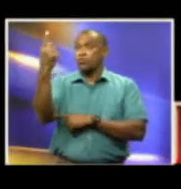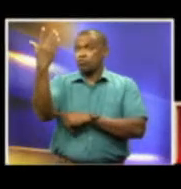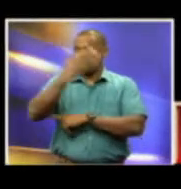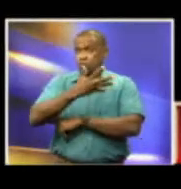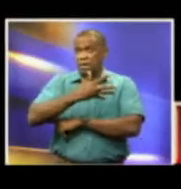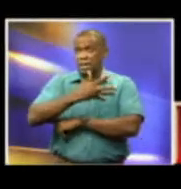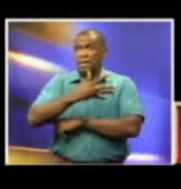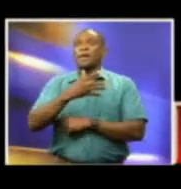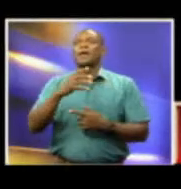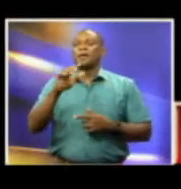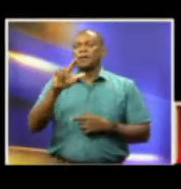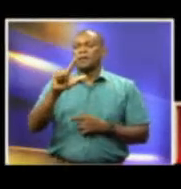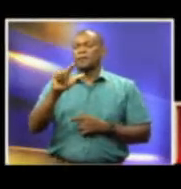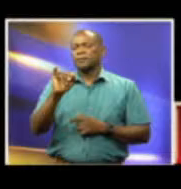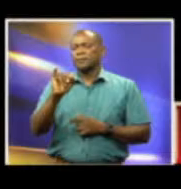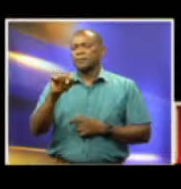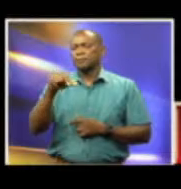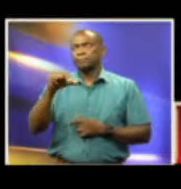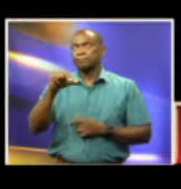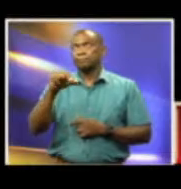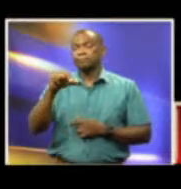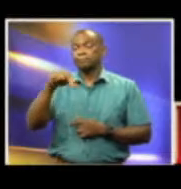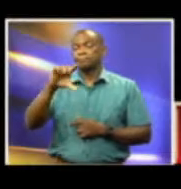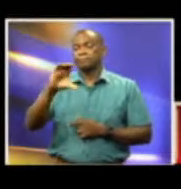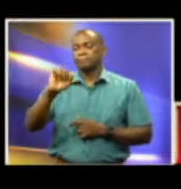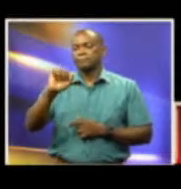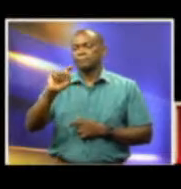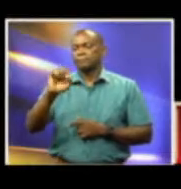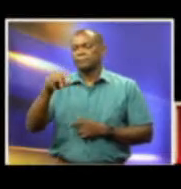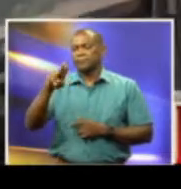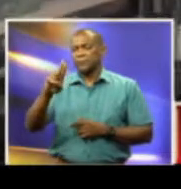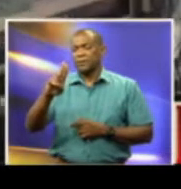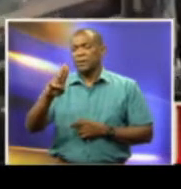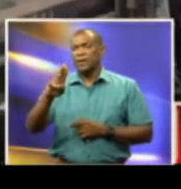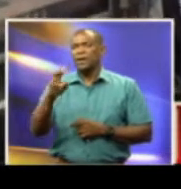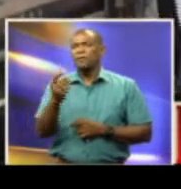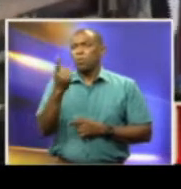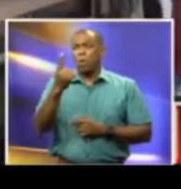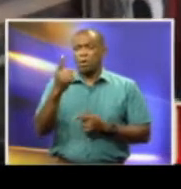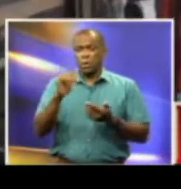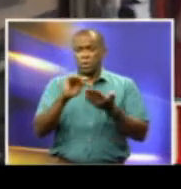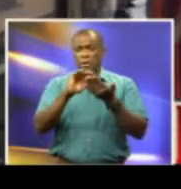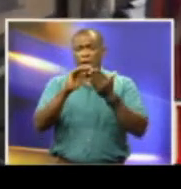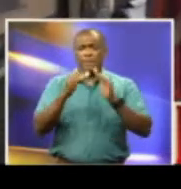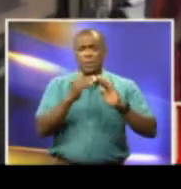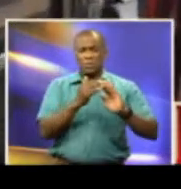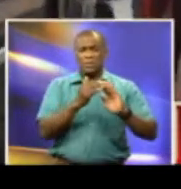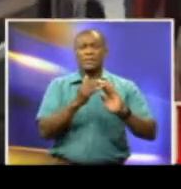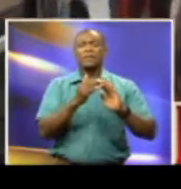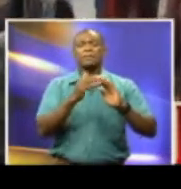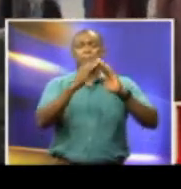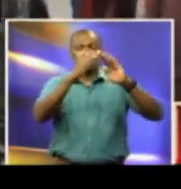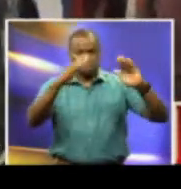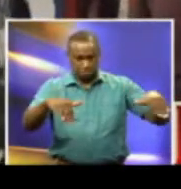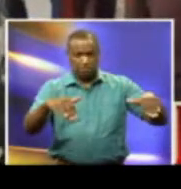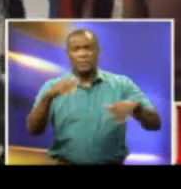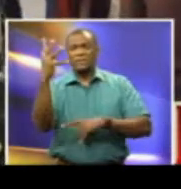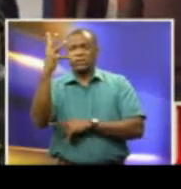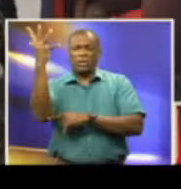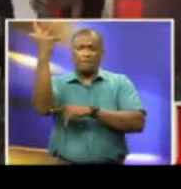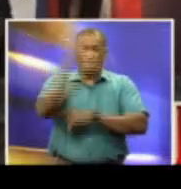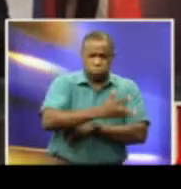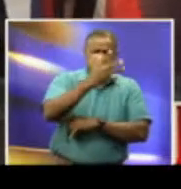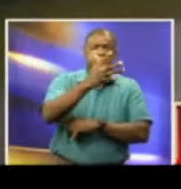a roof blown off in Argyle with respect to a bus shed. Mr. Dennis said he is pleased with this